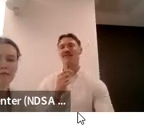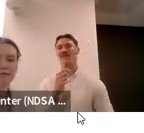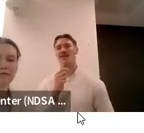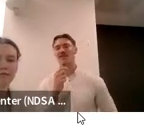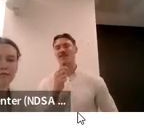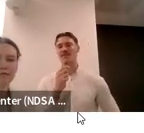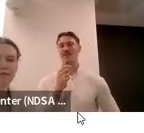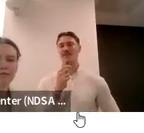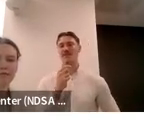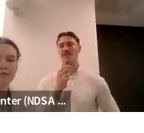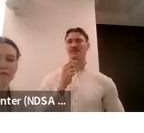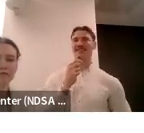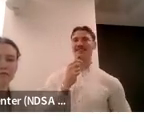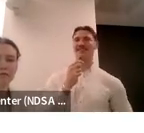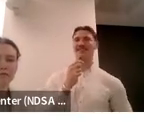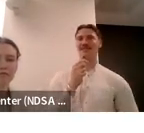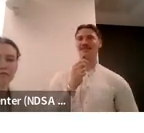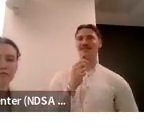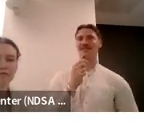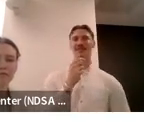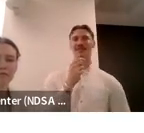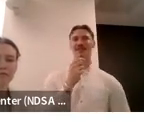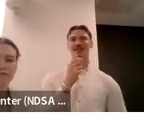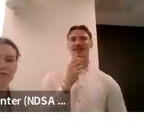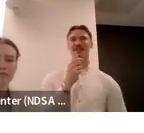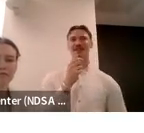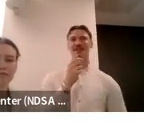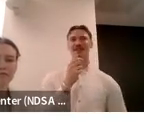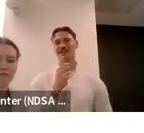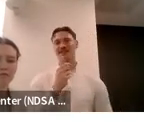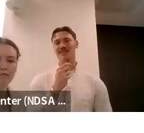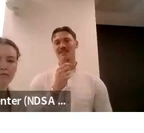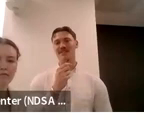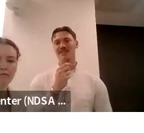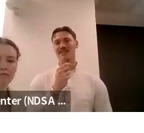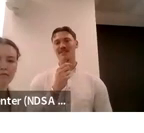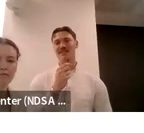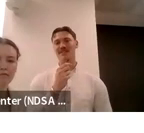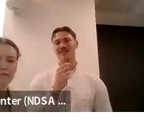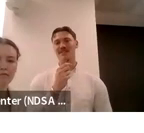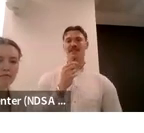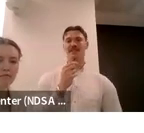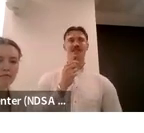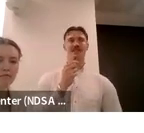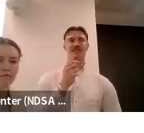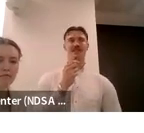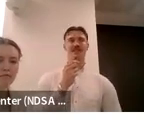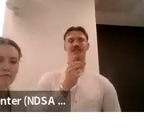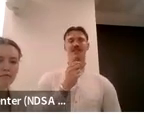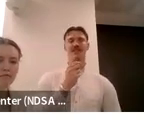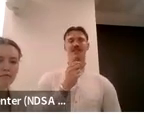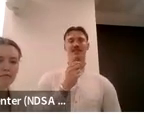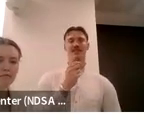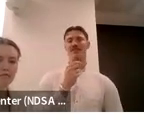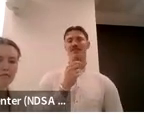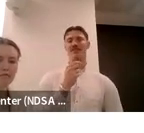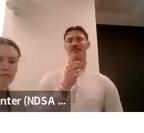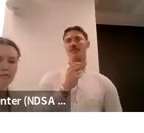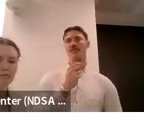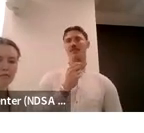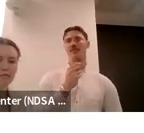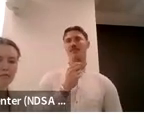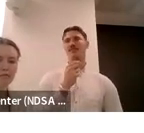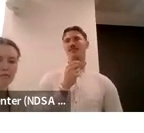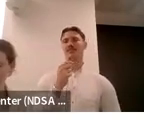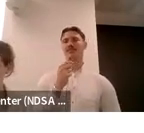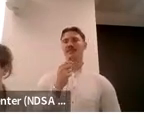and i won't go um through all of the reading because you're all just as capable as i but the point being that there is a huge diversity um of experience